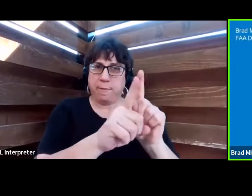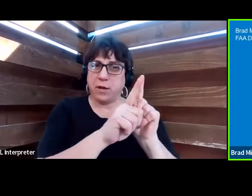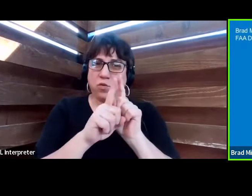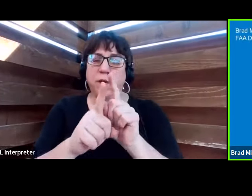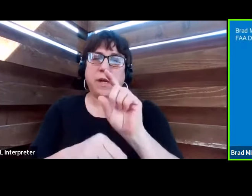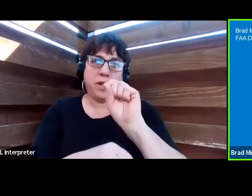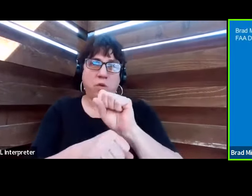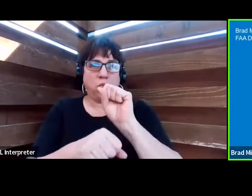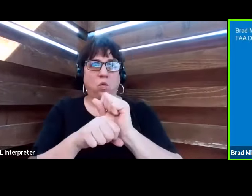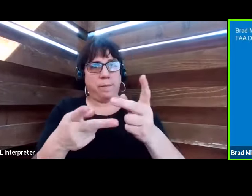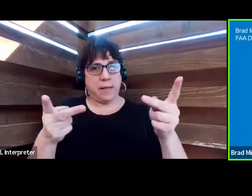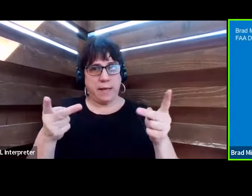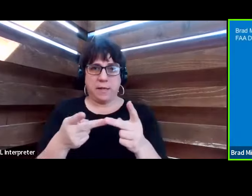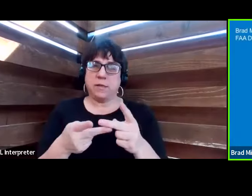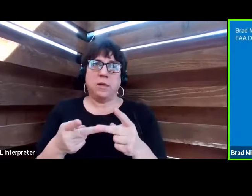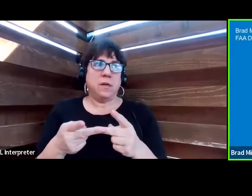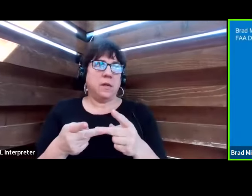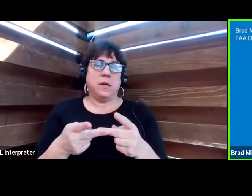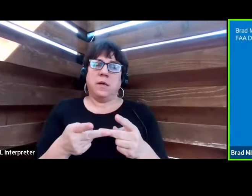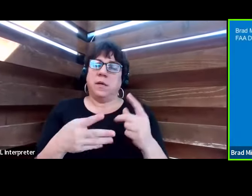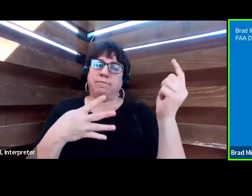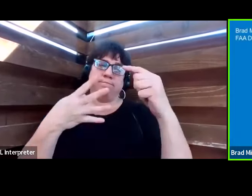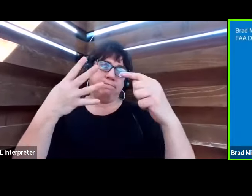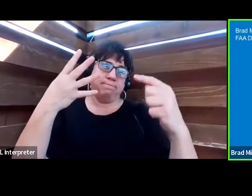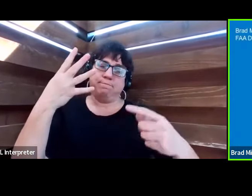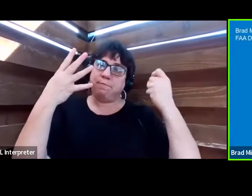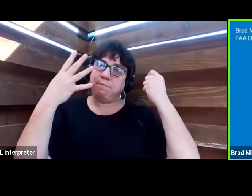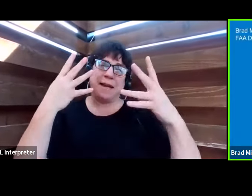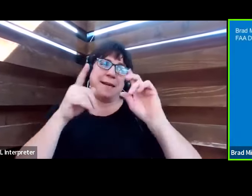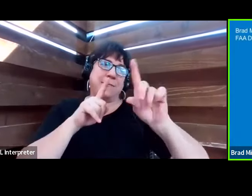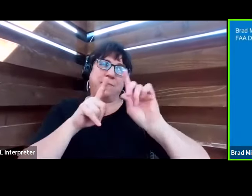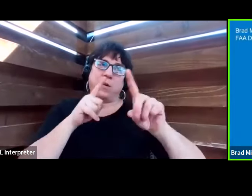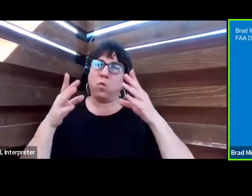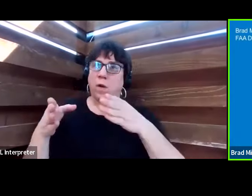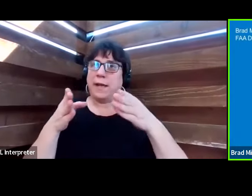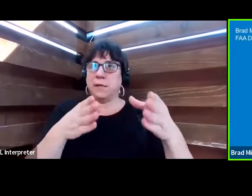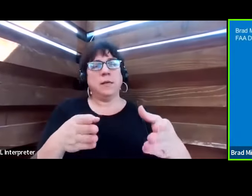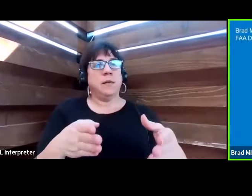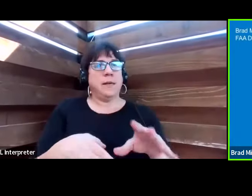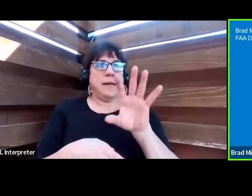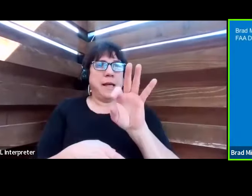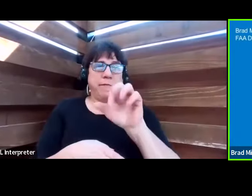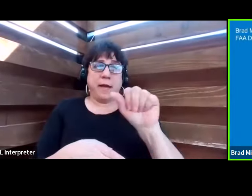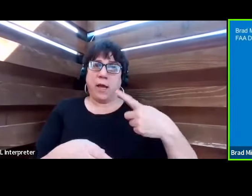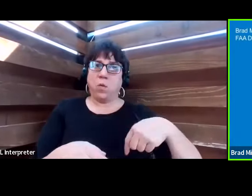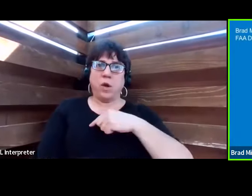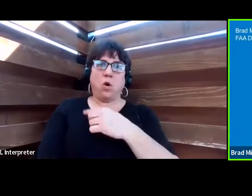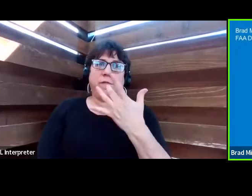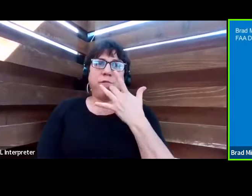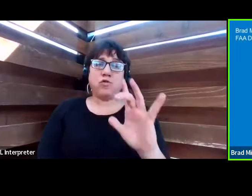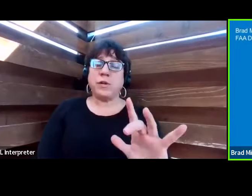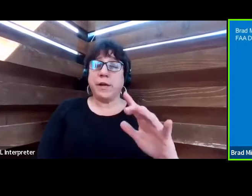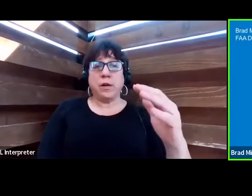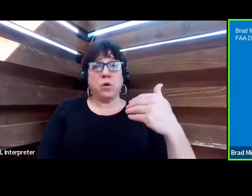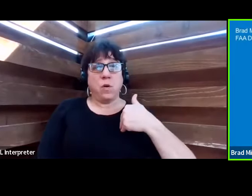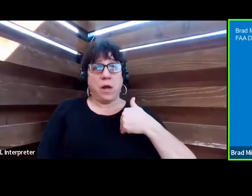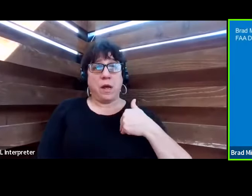workplace, or in countless other ways. At the FAA, we're fortunate to have